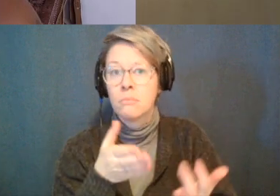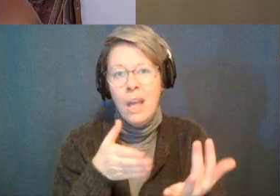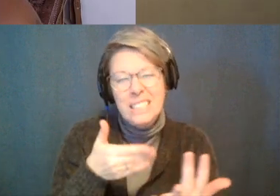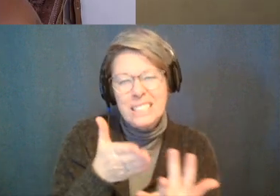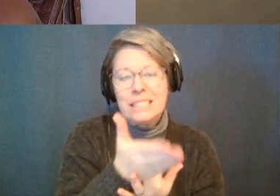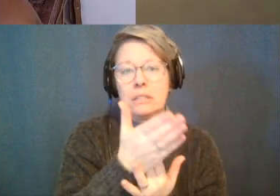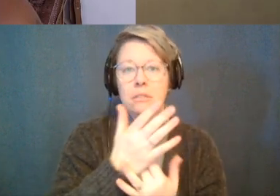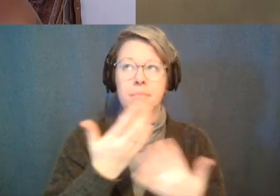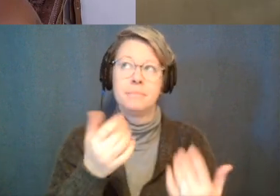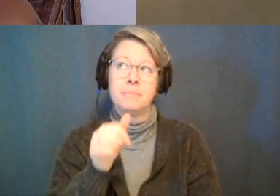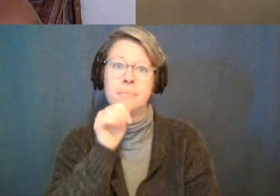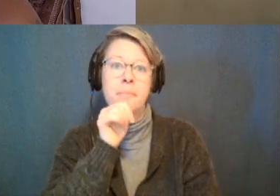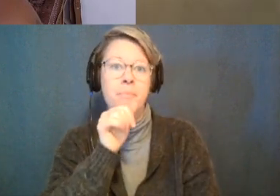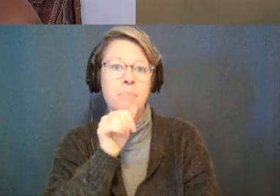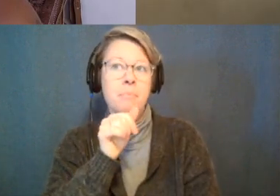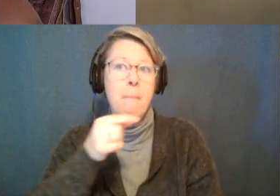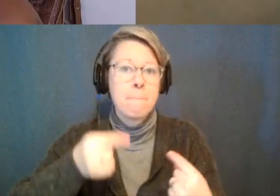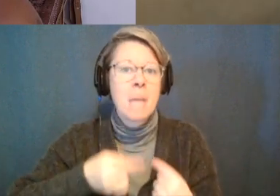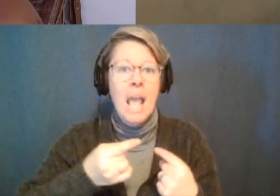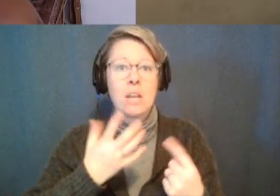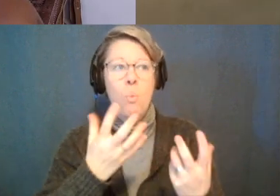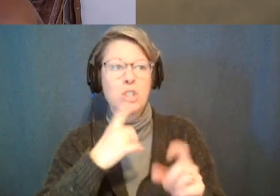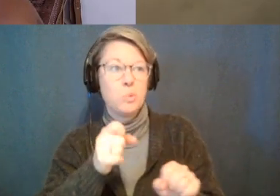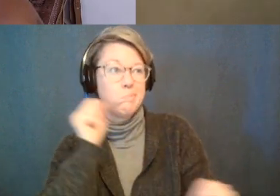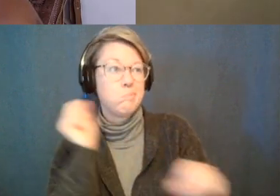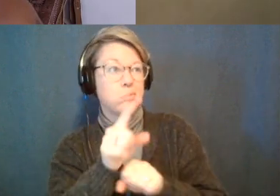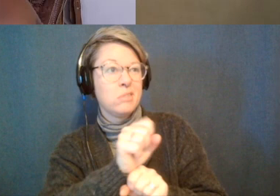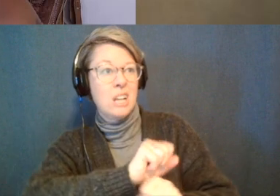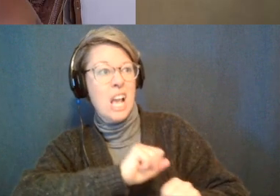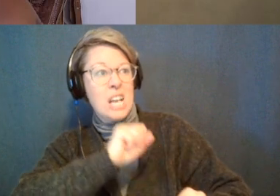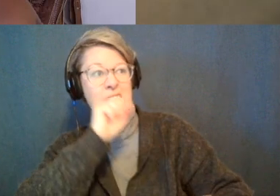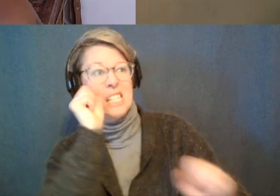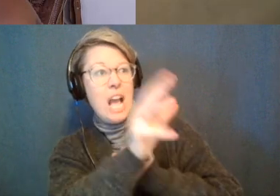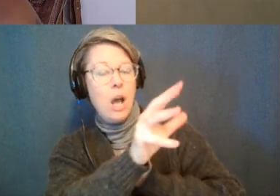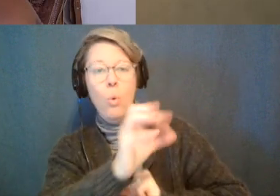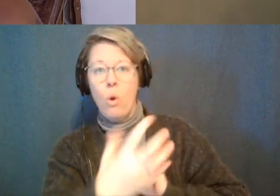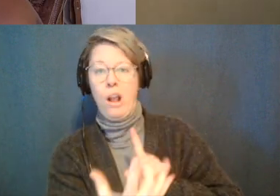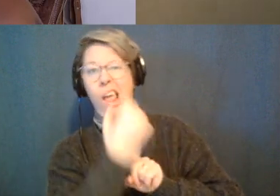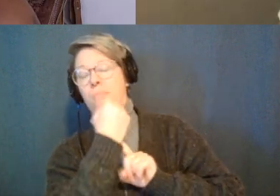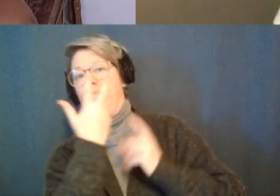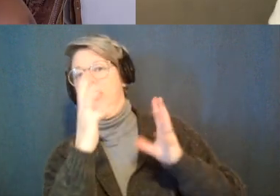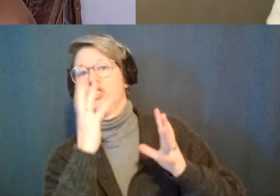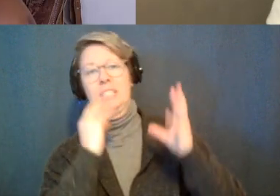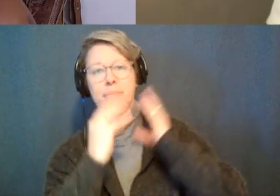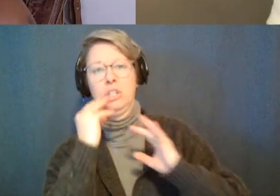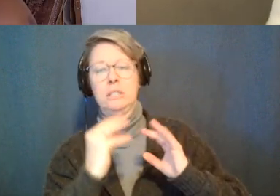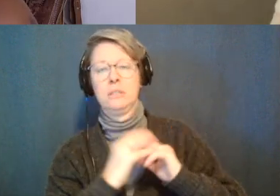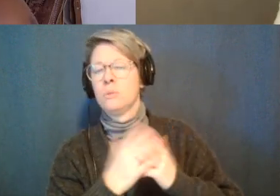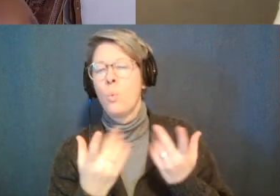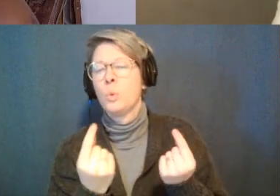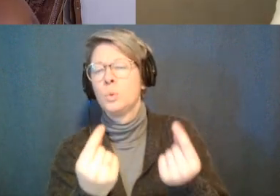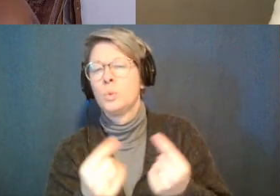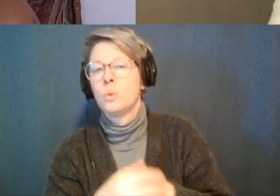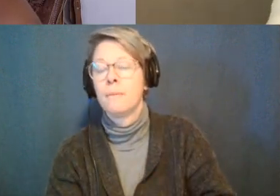either about to attack and trigger somebody or i've been triggered and attacked yeah this is great